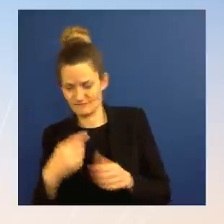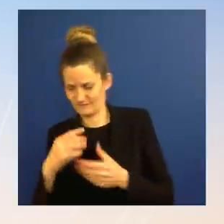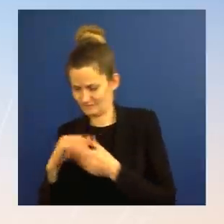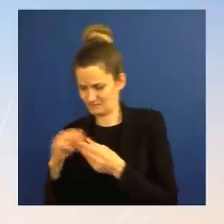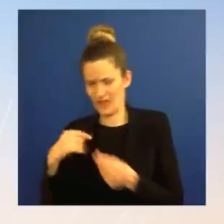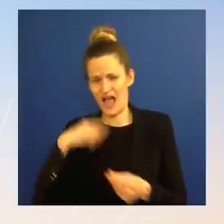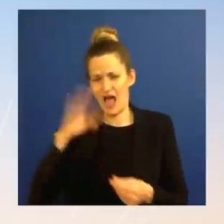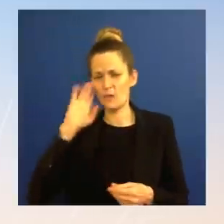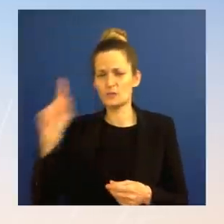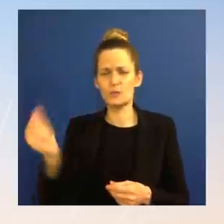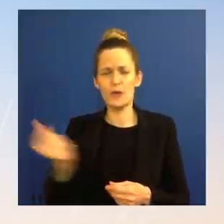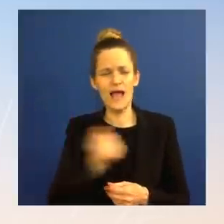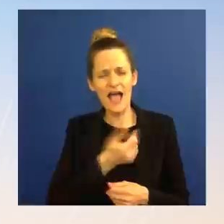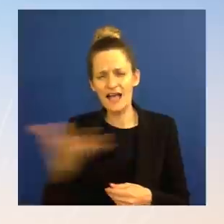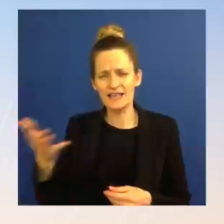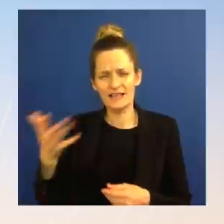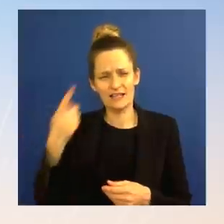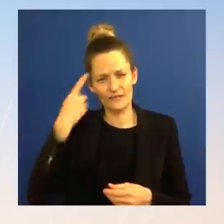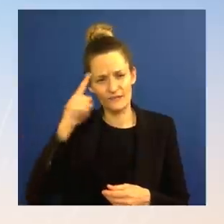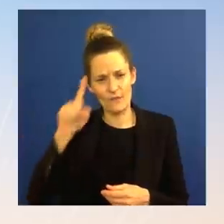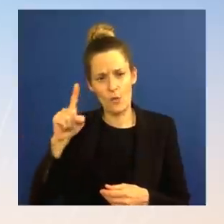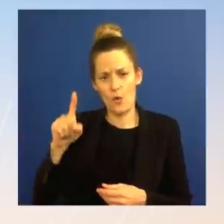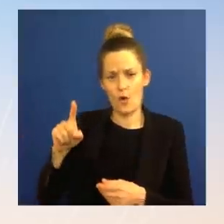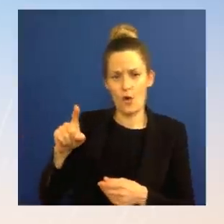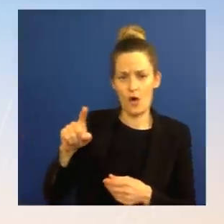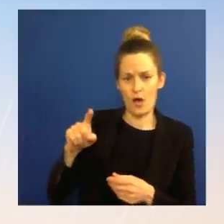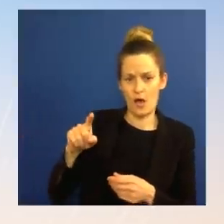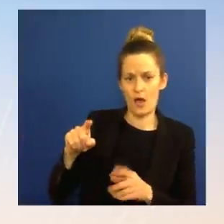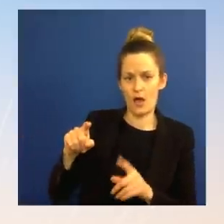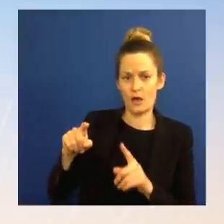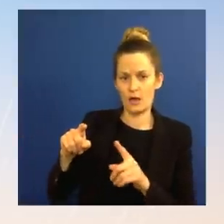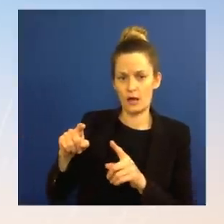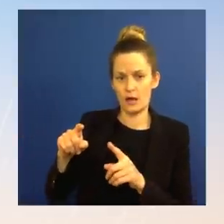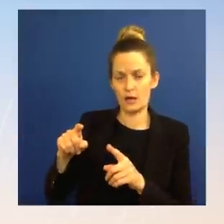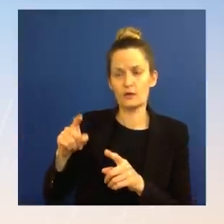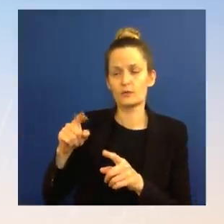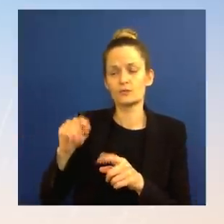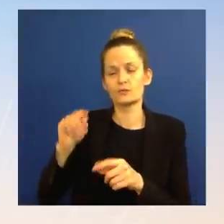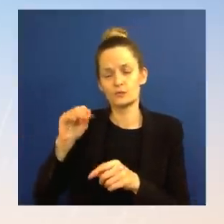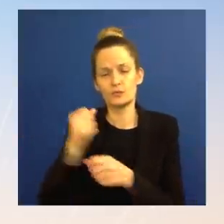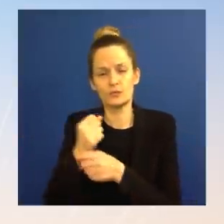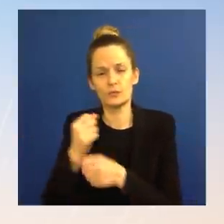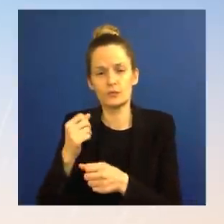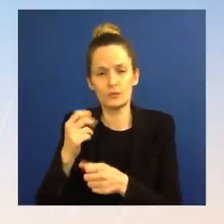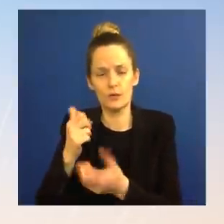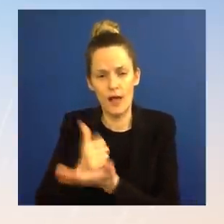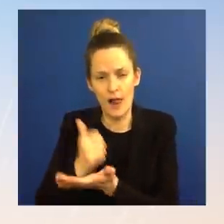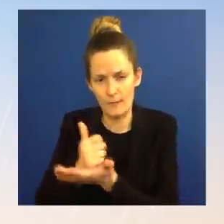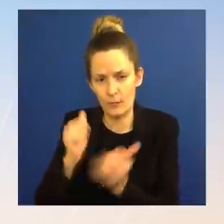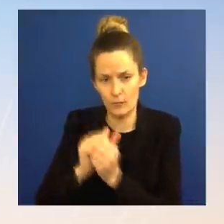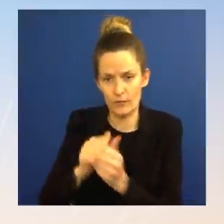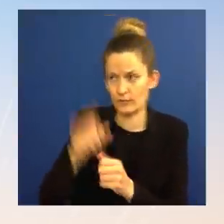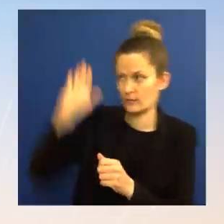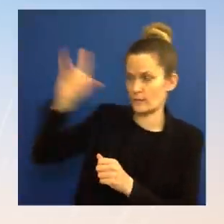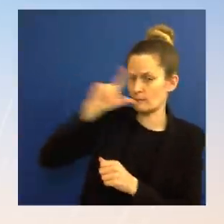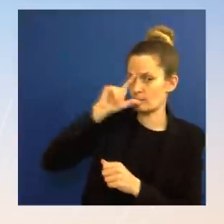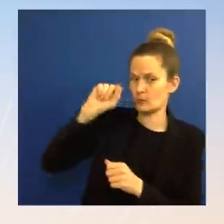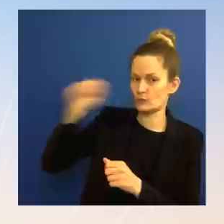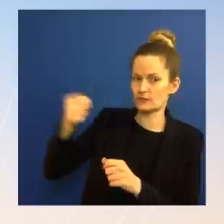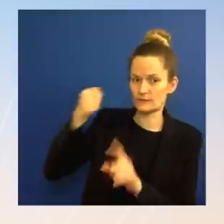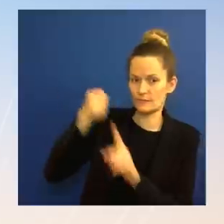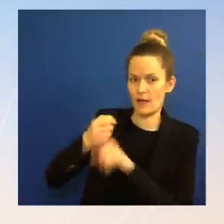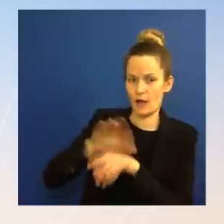off Air Force One, he said, I can't do much about that right now. Can't do much right now was the exact word from the President.